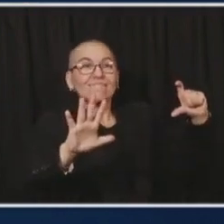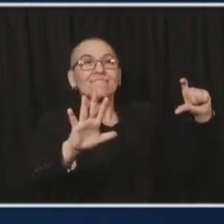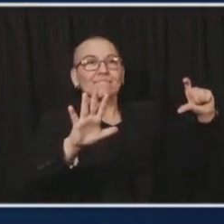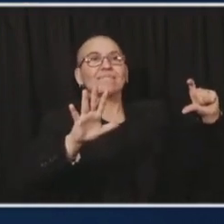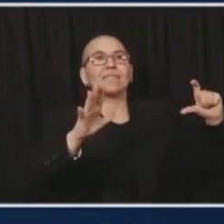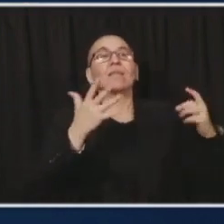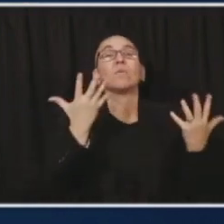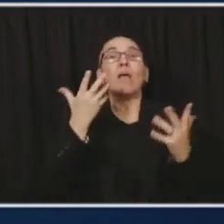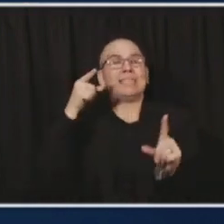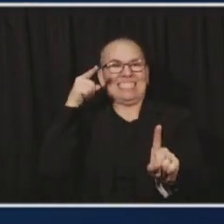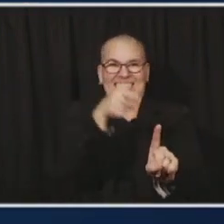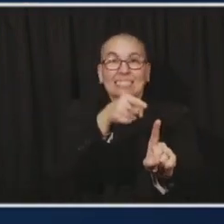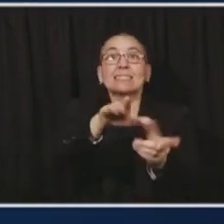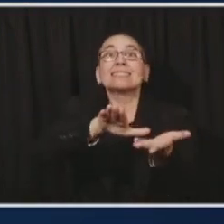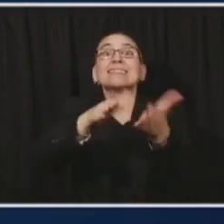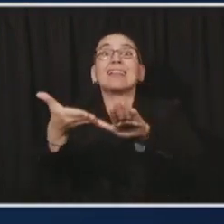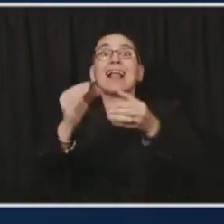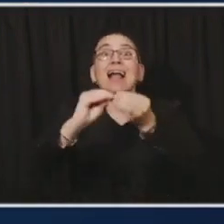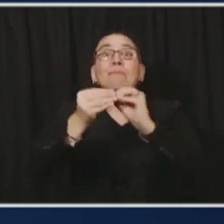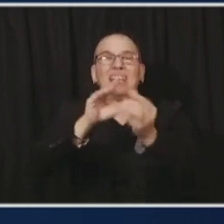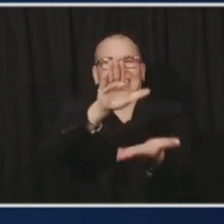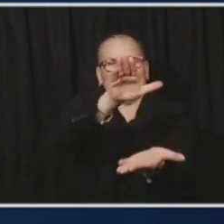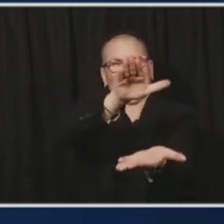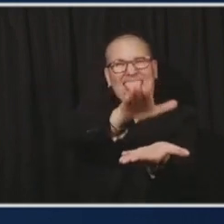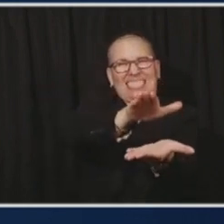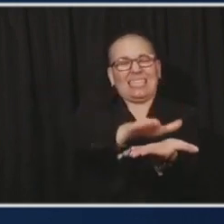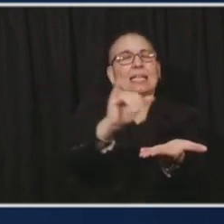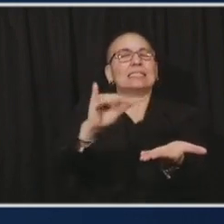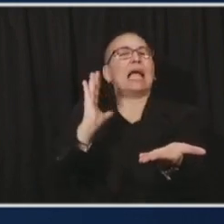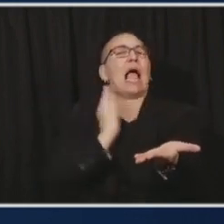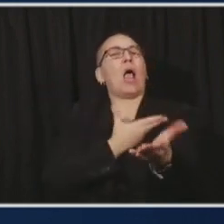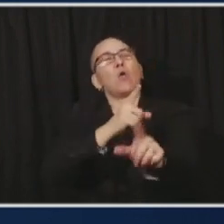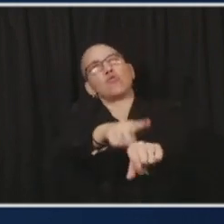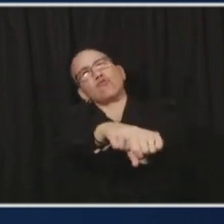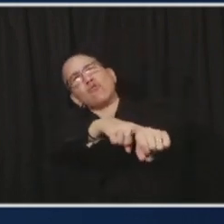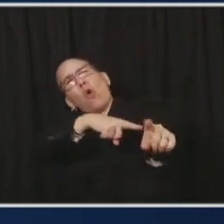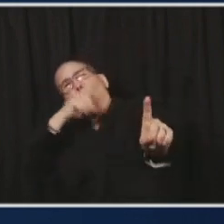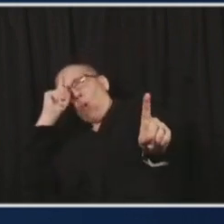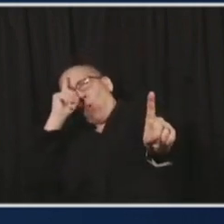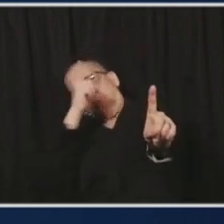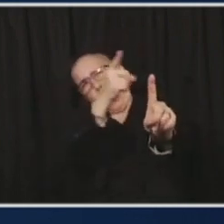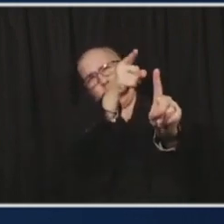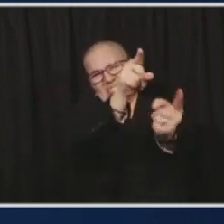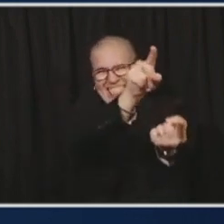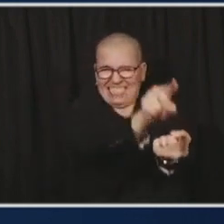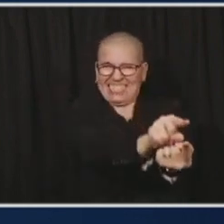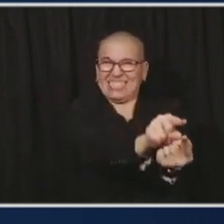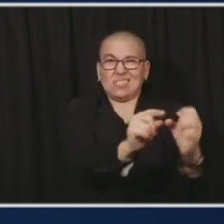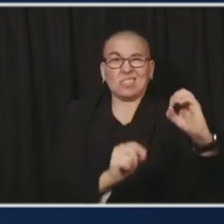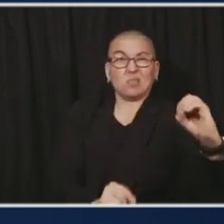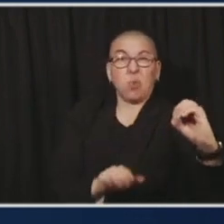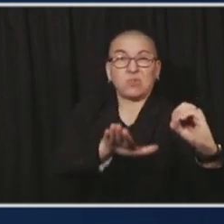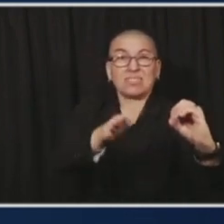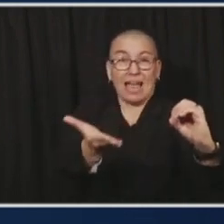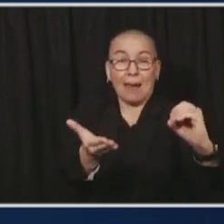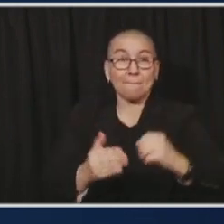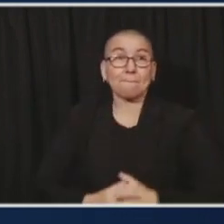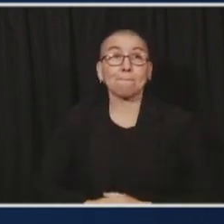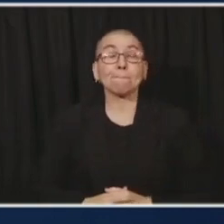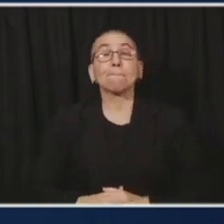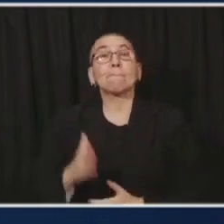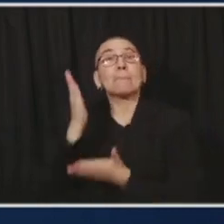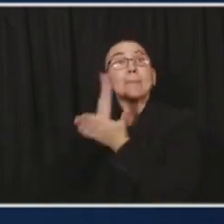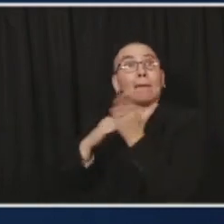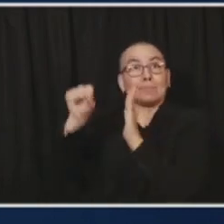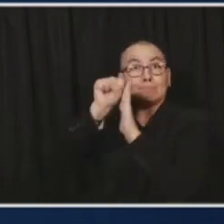one of the things that we know that we're prepared for, we've learned the rest of, uh, I shouldn't say the rest. There are certain states and internationally, the